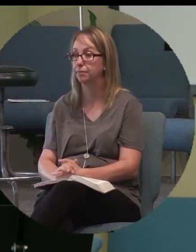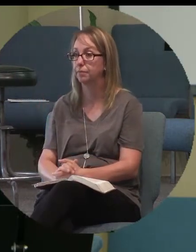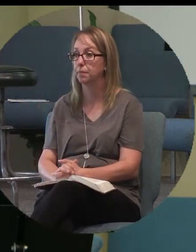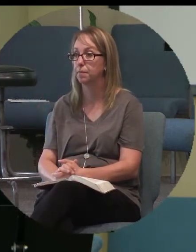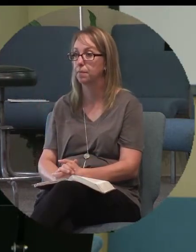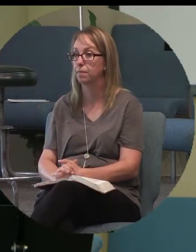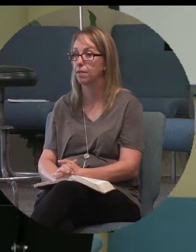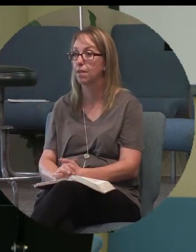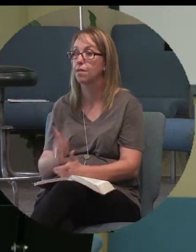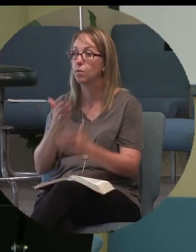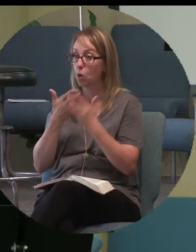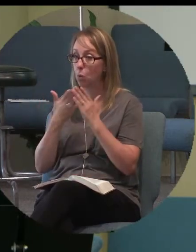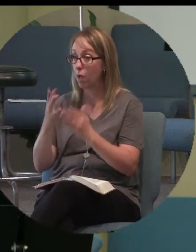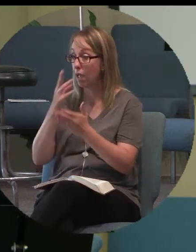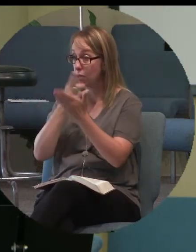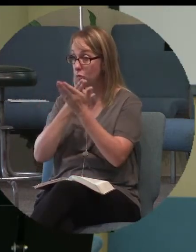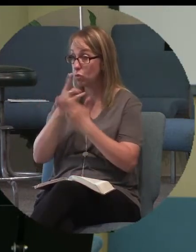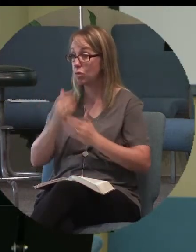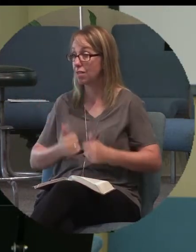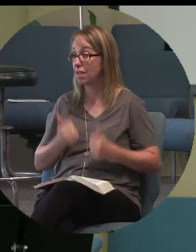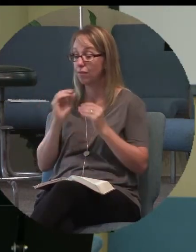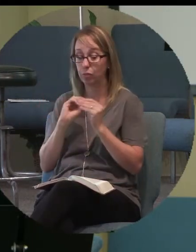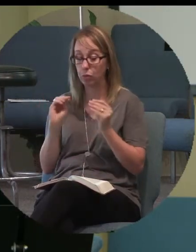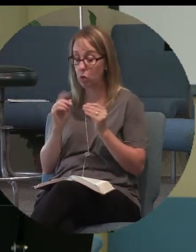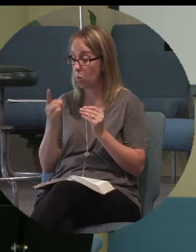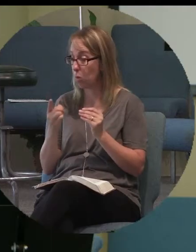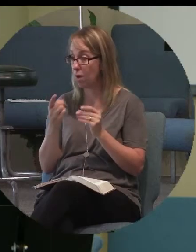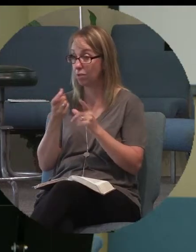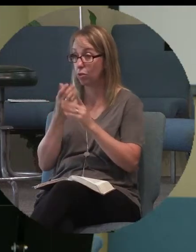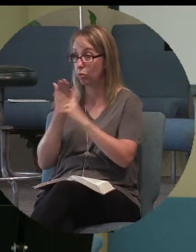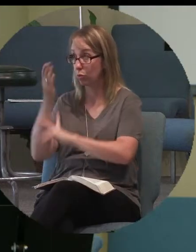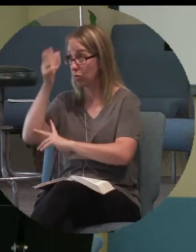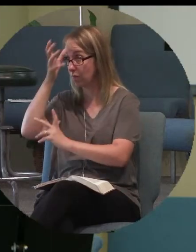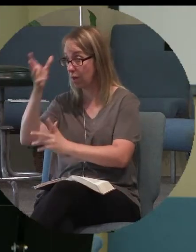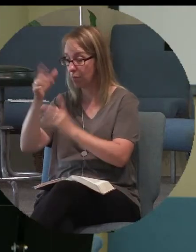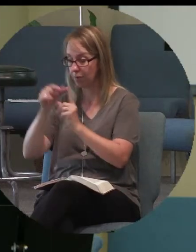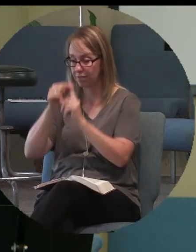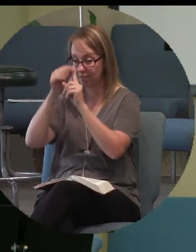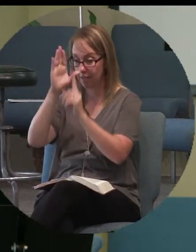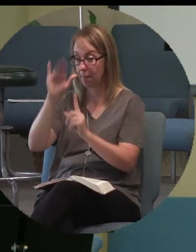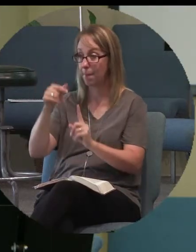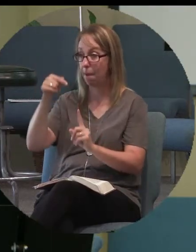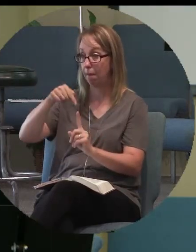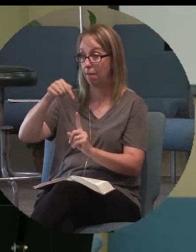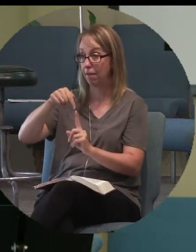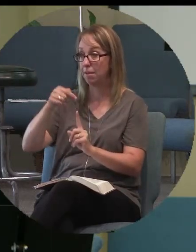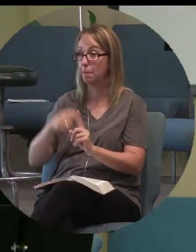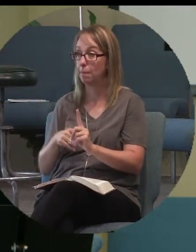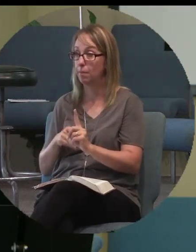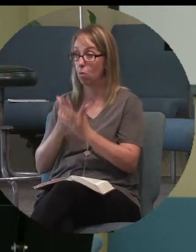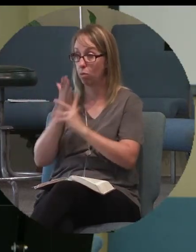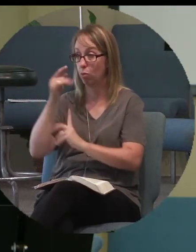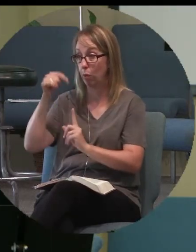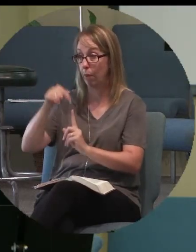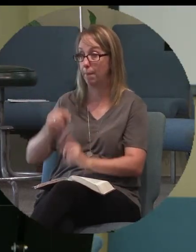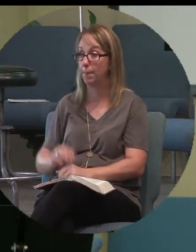He said, I'm the way, the truth, and the life. No one comes to the Father except by me or through me.